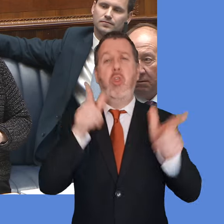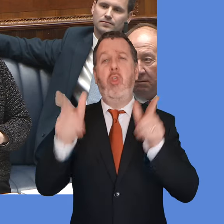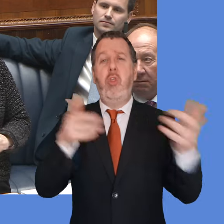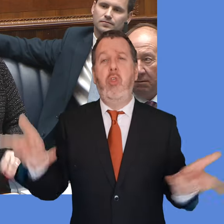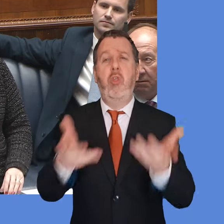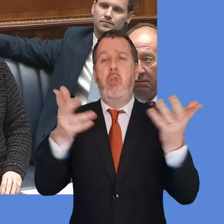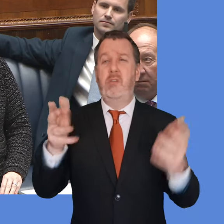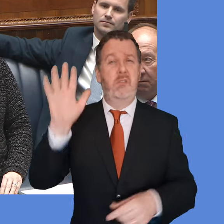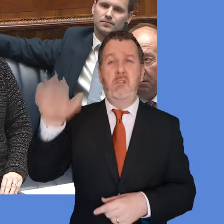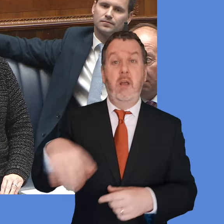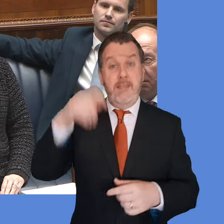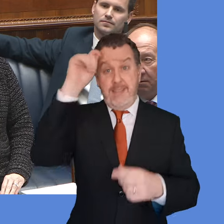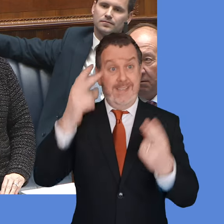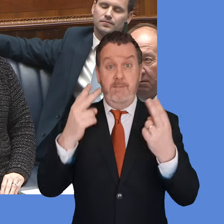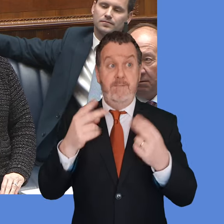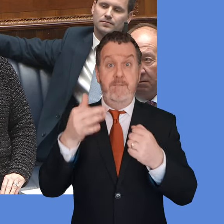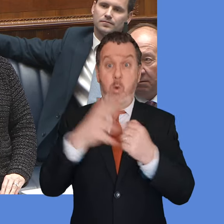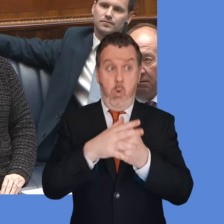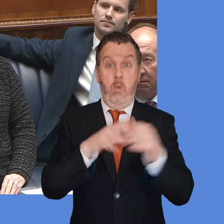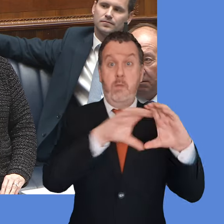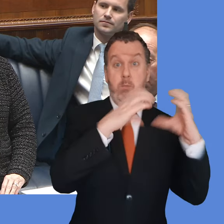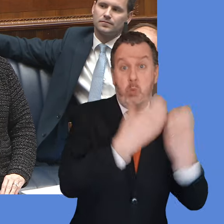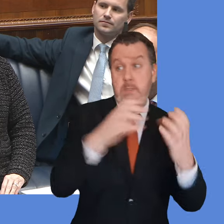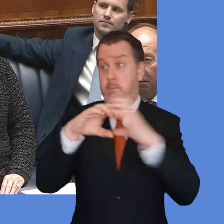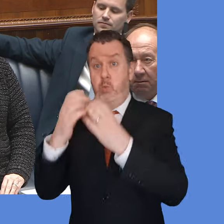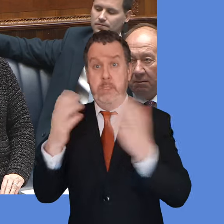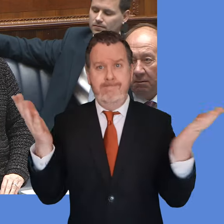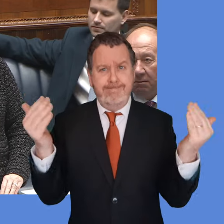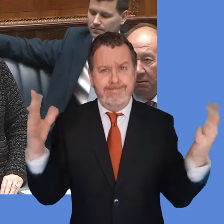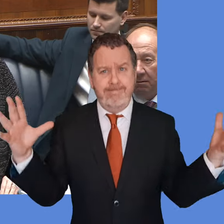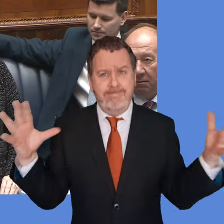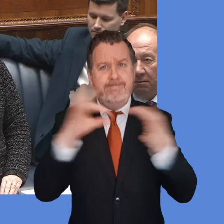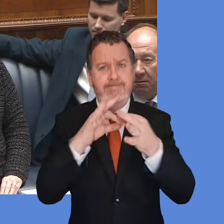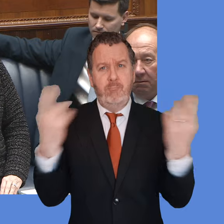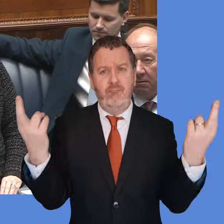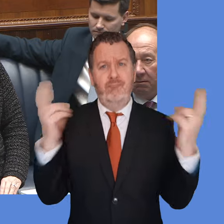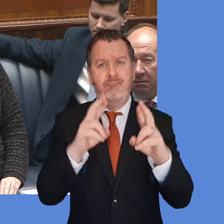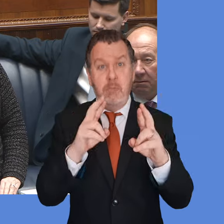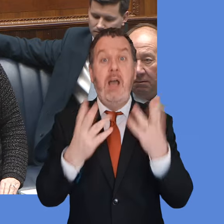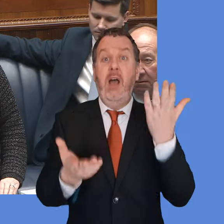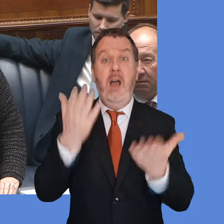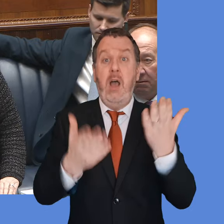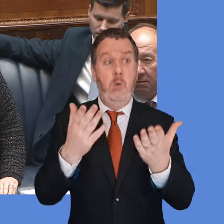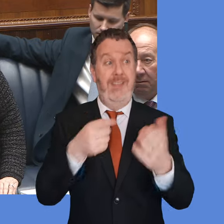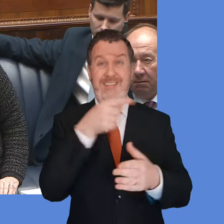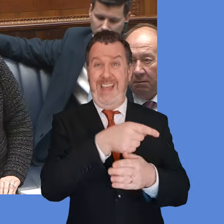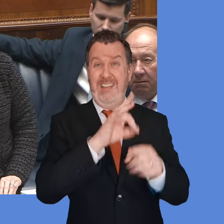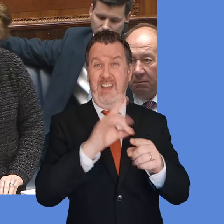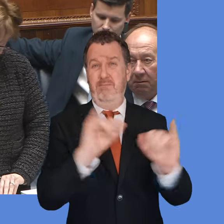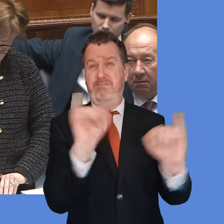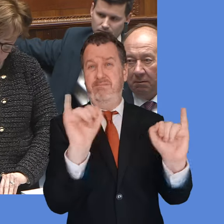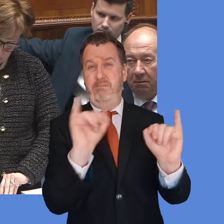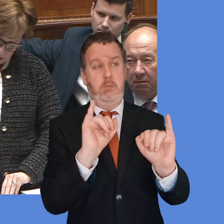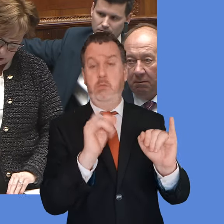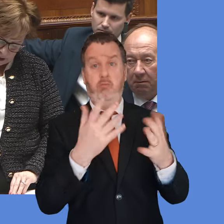of reconciliation that such atrocities that such be condemned wholeheartedly. Let me try another one.